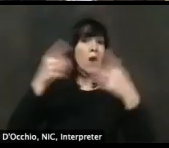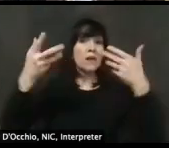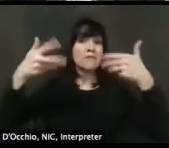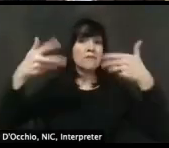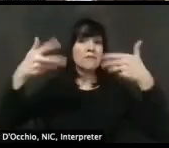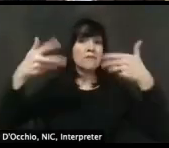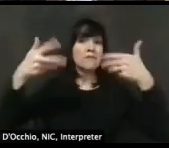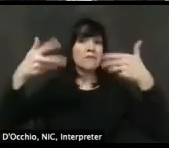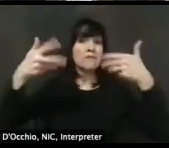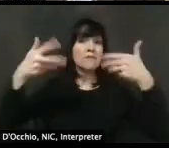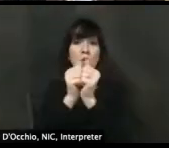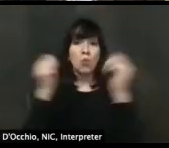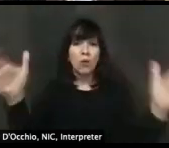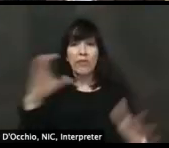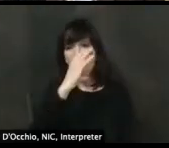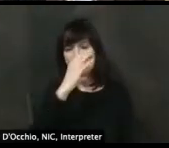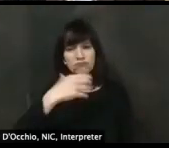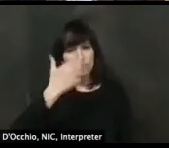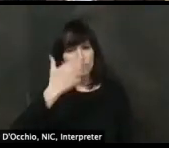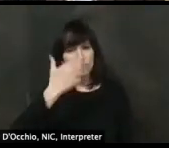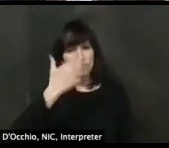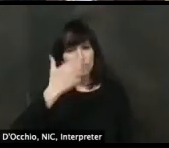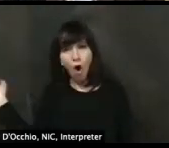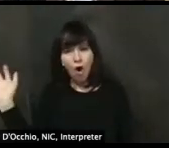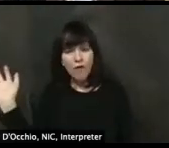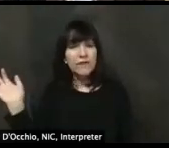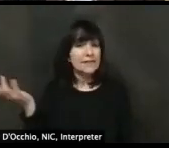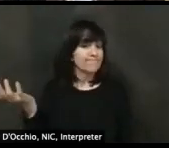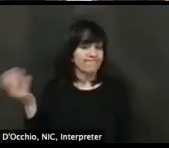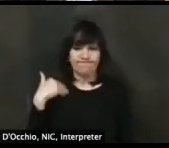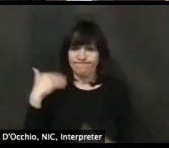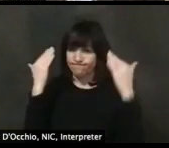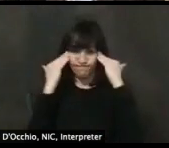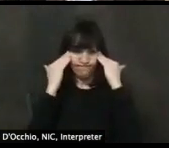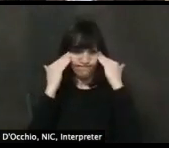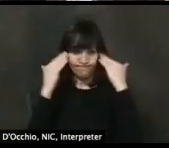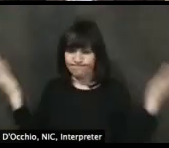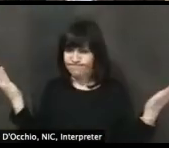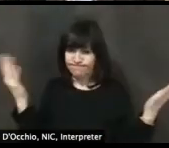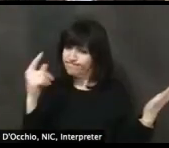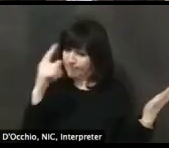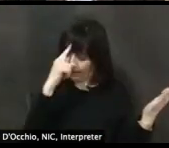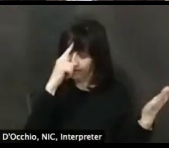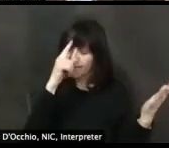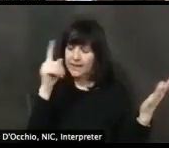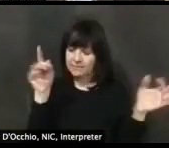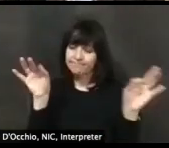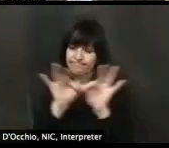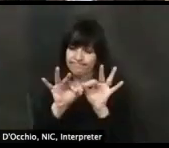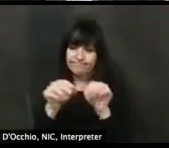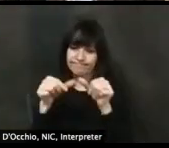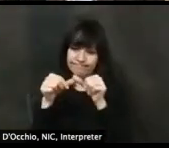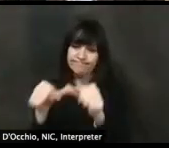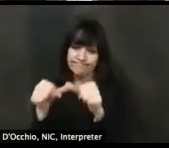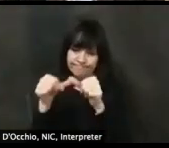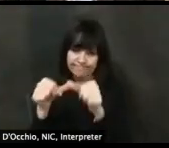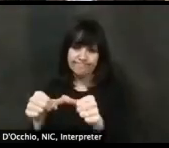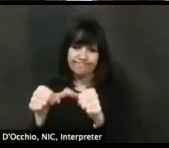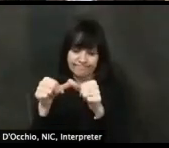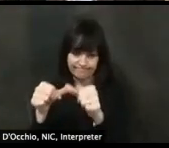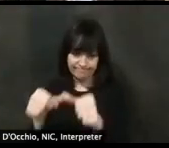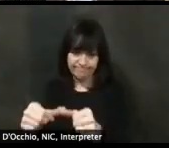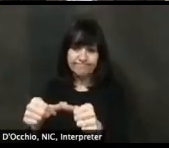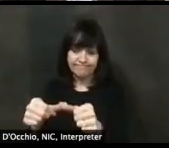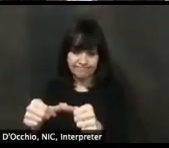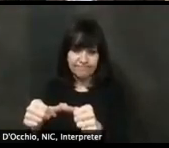for quite some time. I, I believe that wearing face coverings is going to just need to be part of our, of our new normal